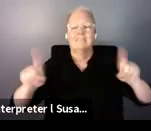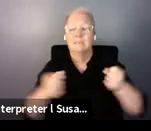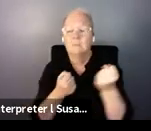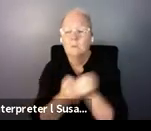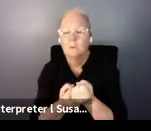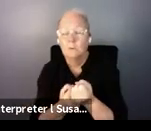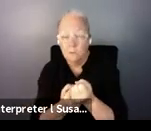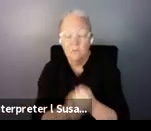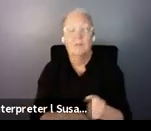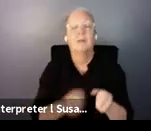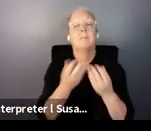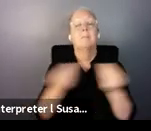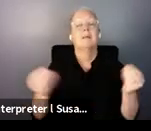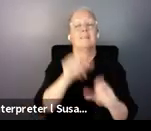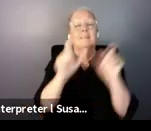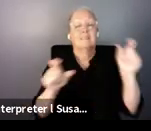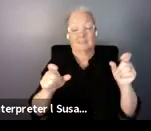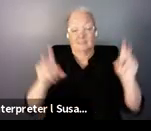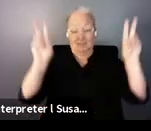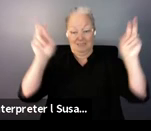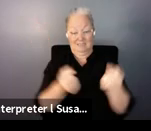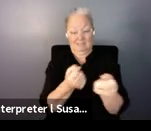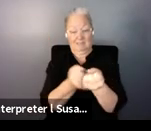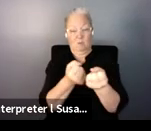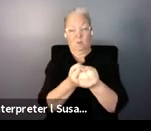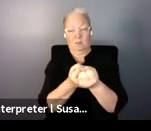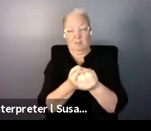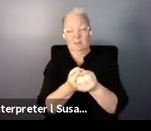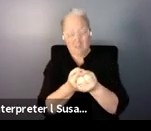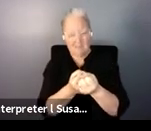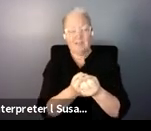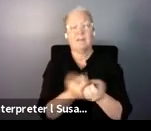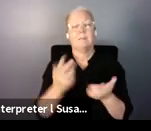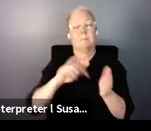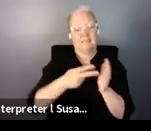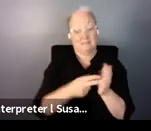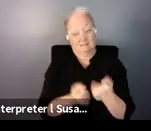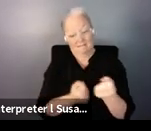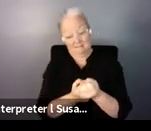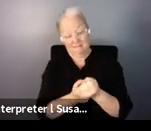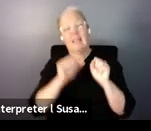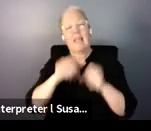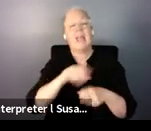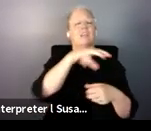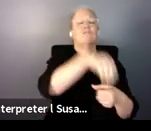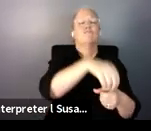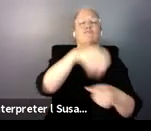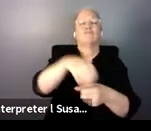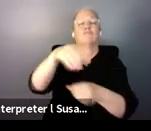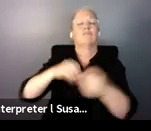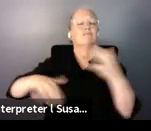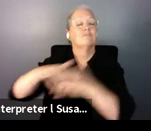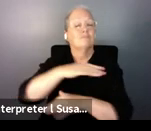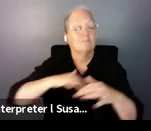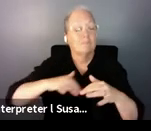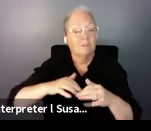support is an essential precondition for meaningful participation. But it's important that as for